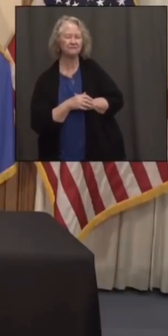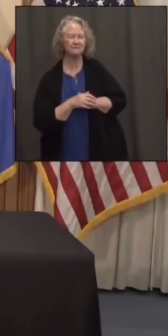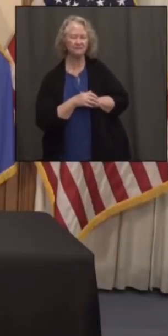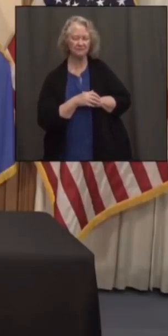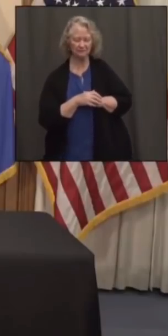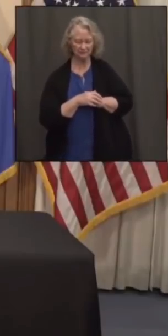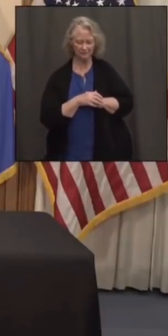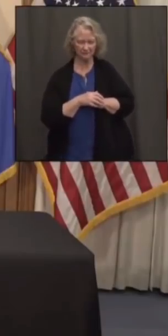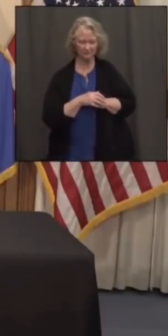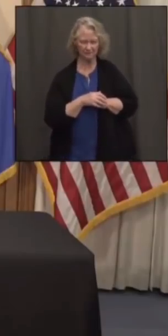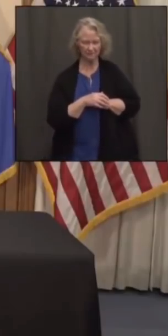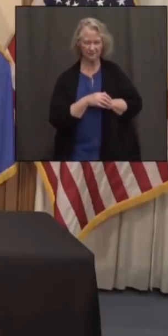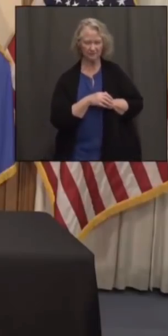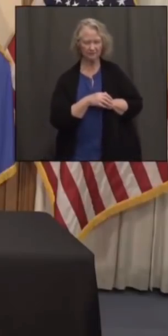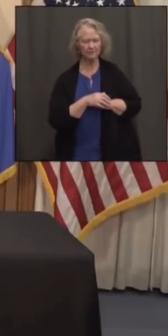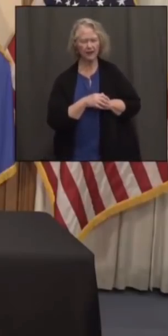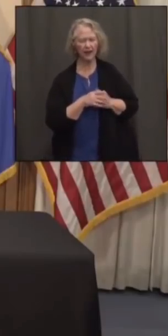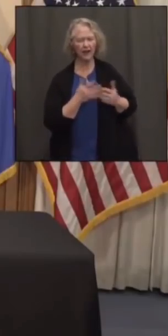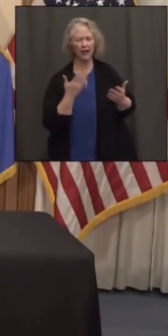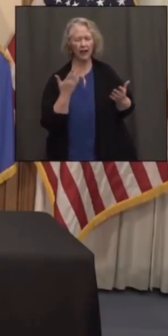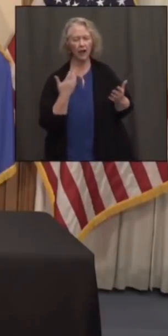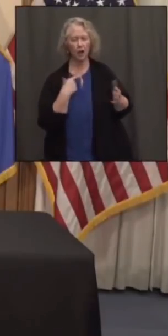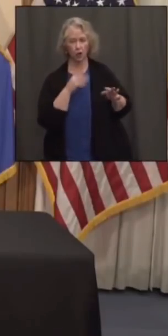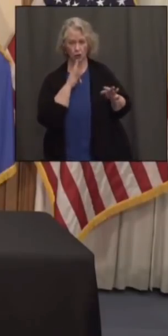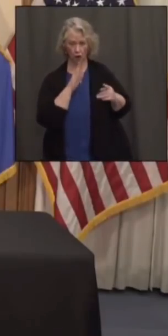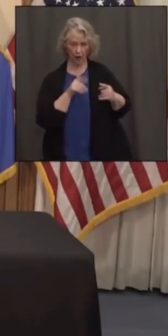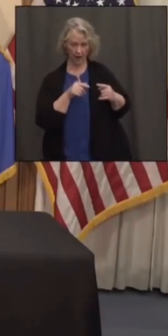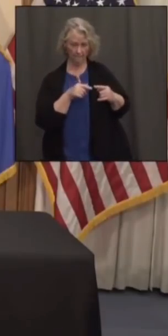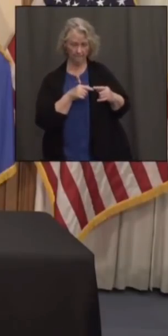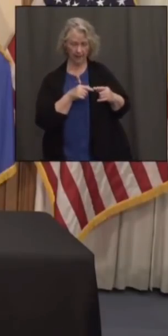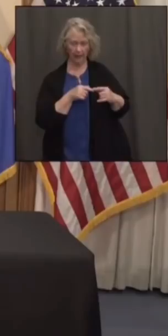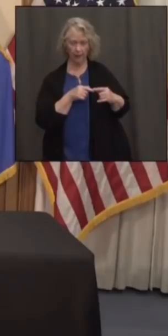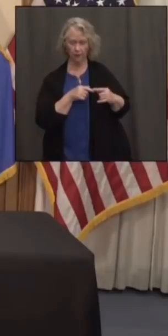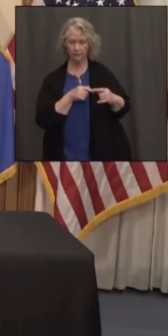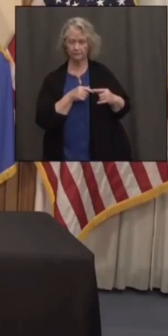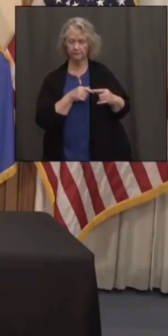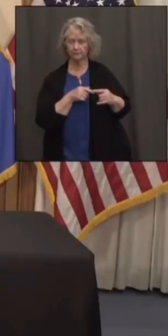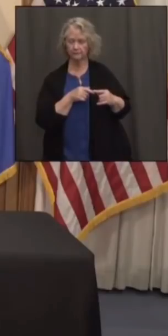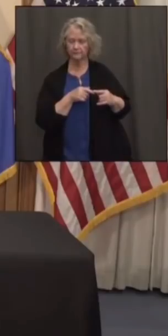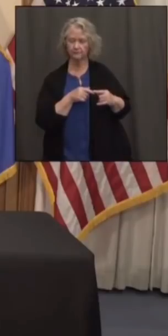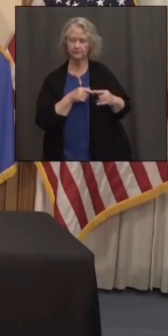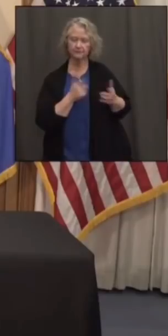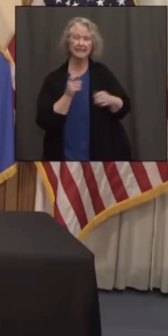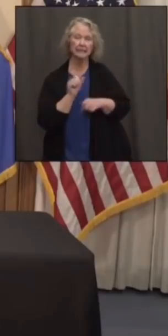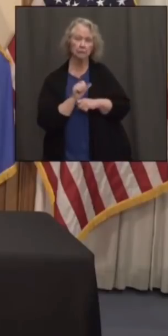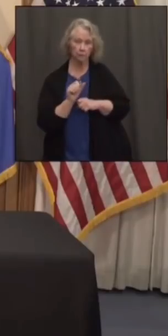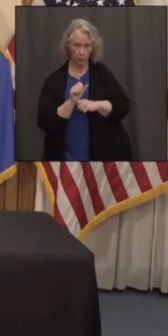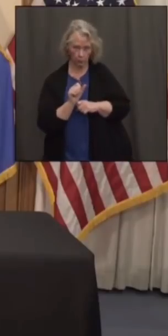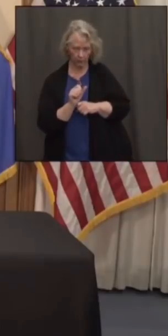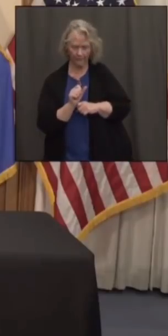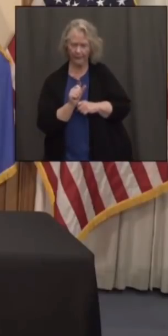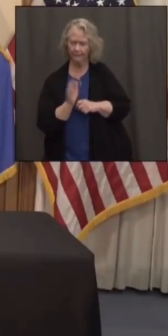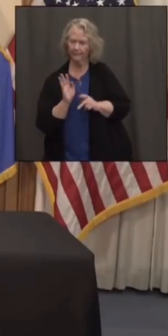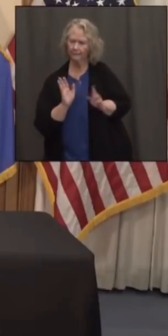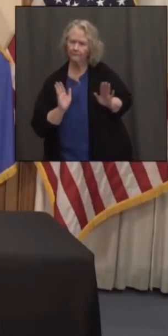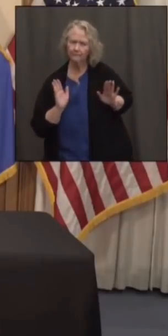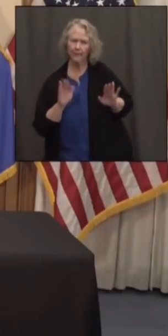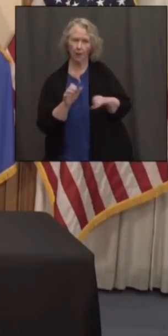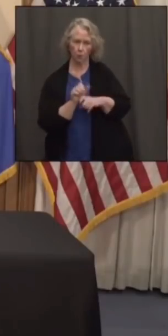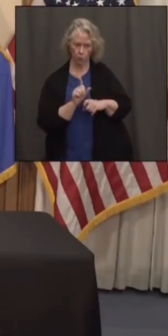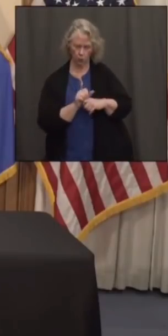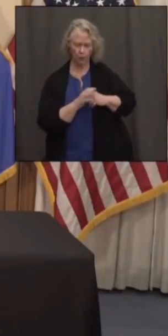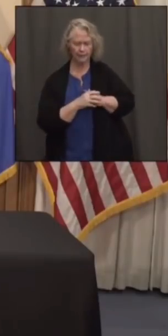why are people talking when we talk about the employment situation and getting people back to work?